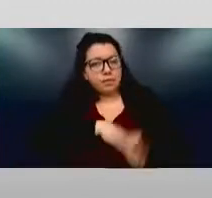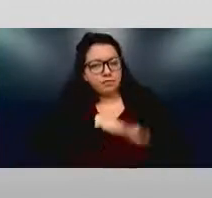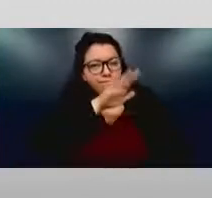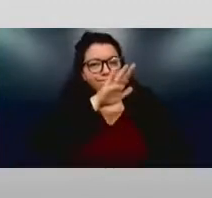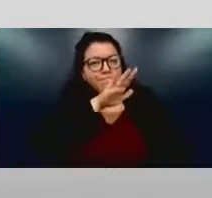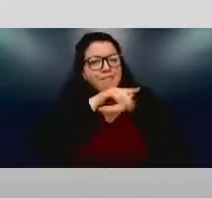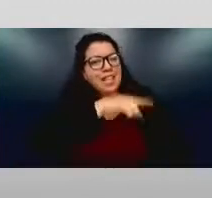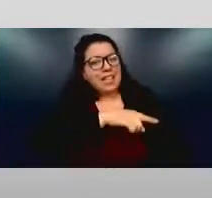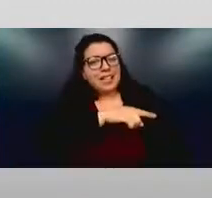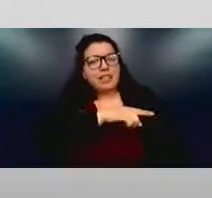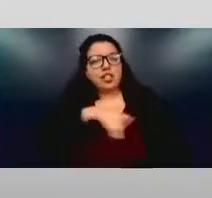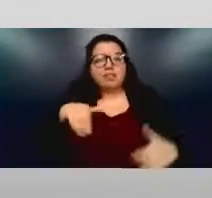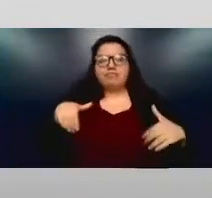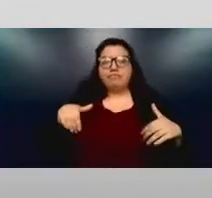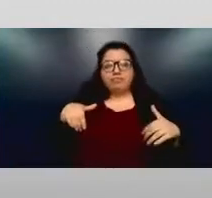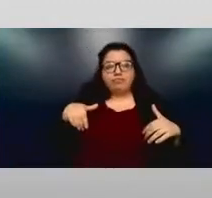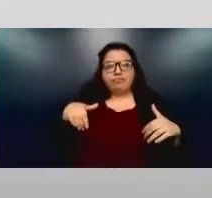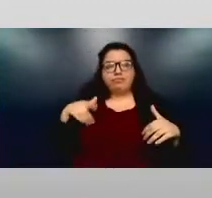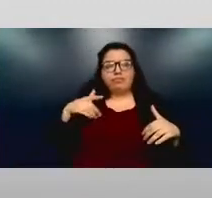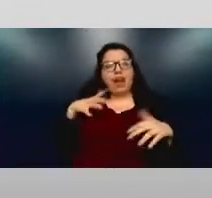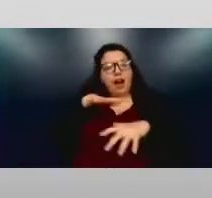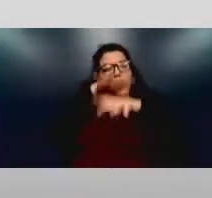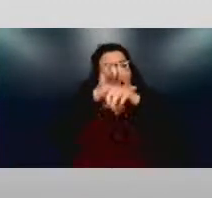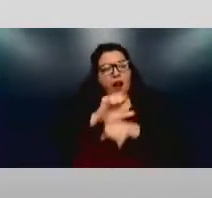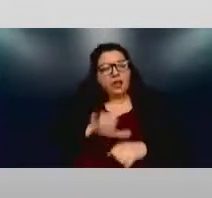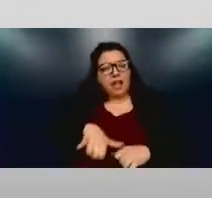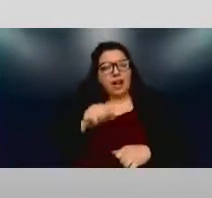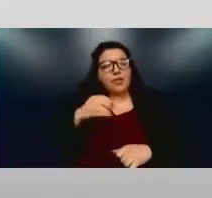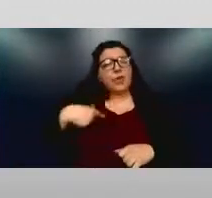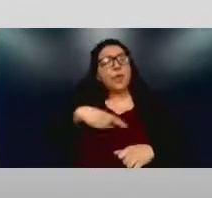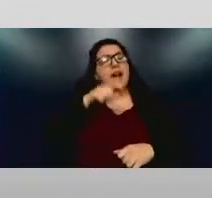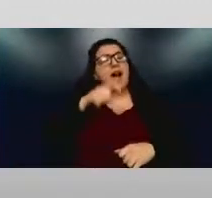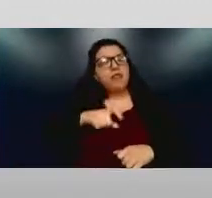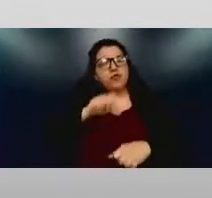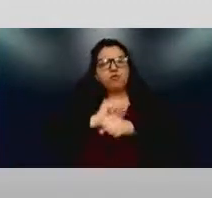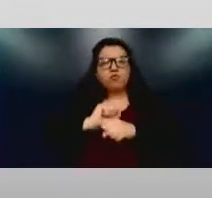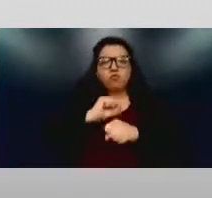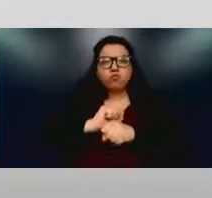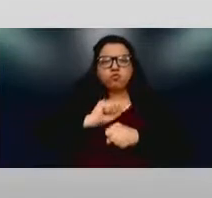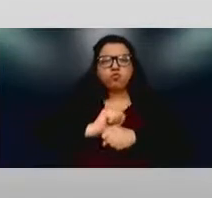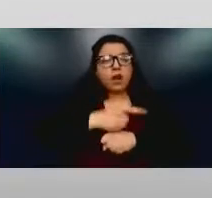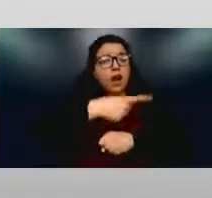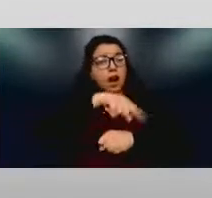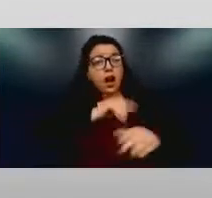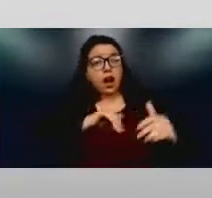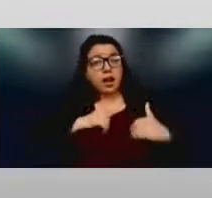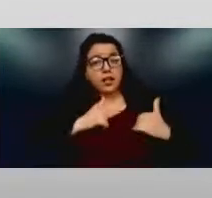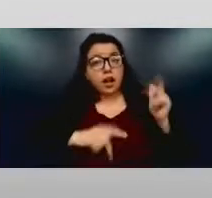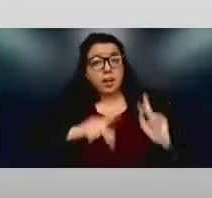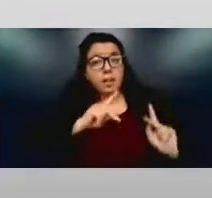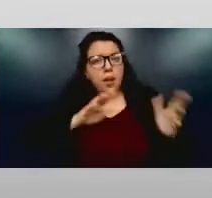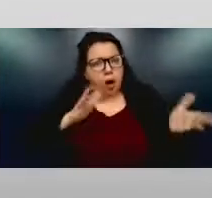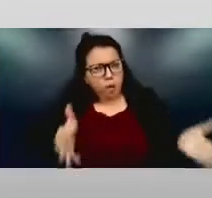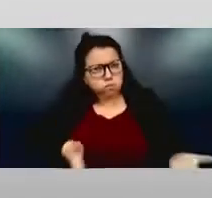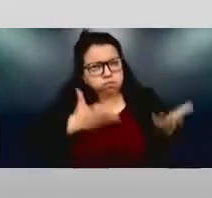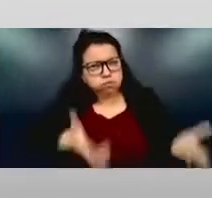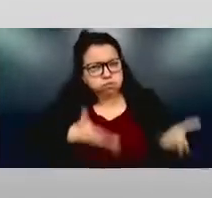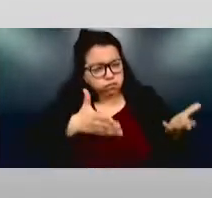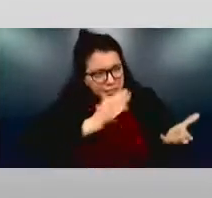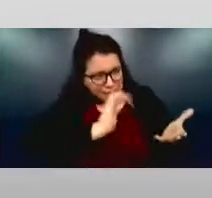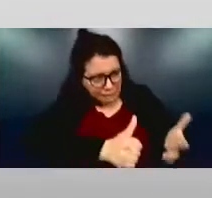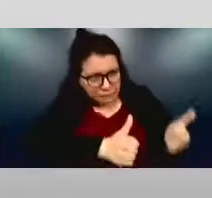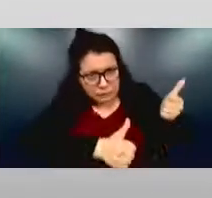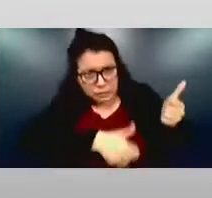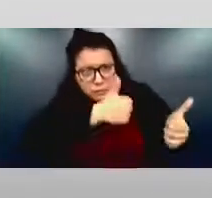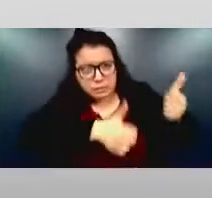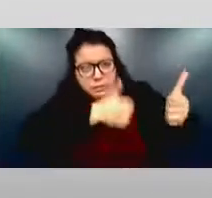get used to being in that role. So we all need to work for helping young people who have disabilities get those leadership opportunities, opportunities to